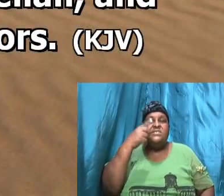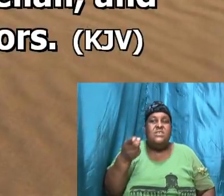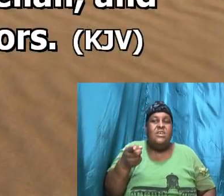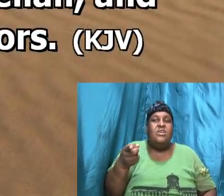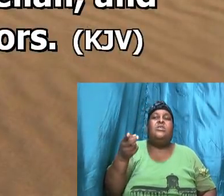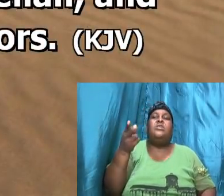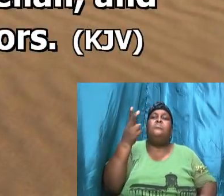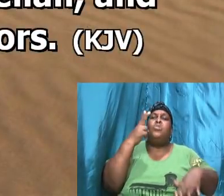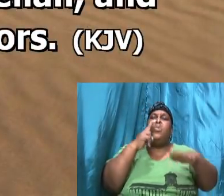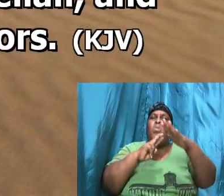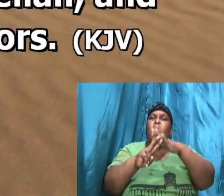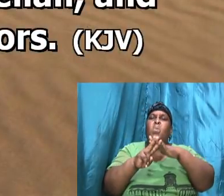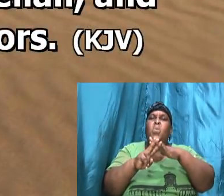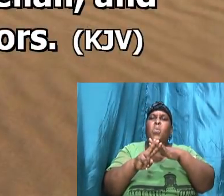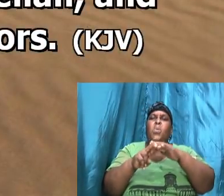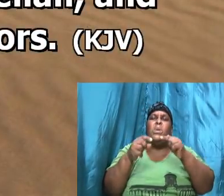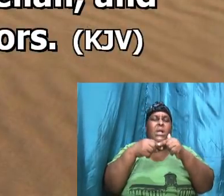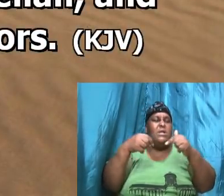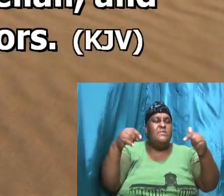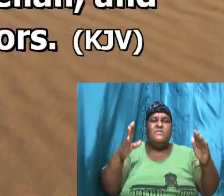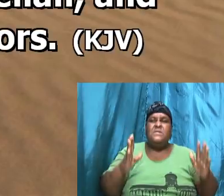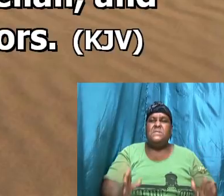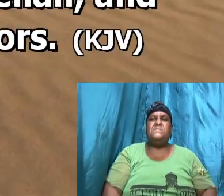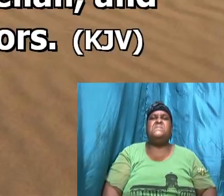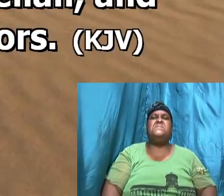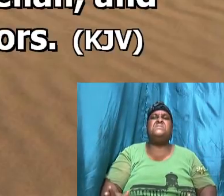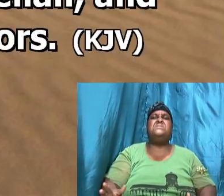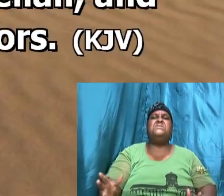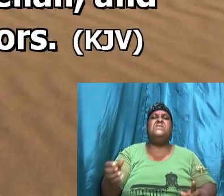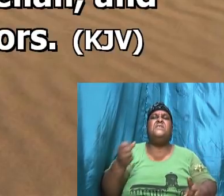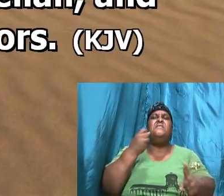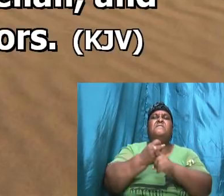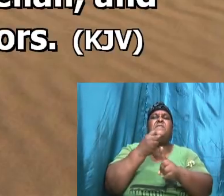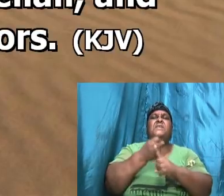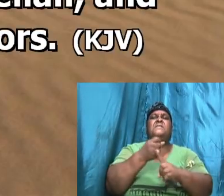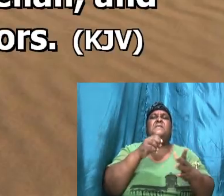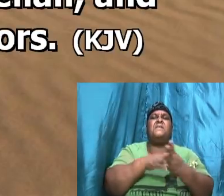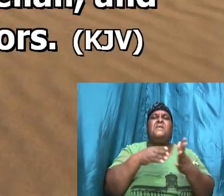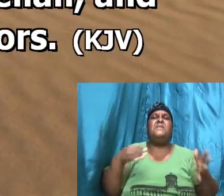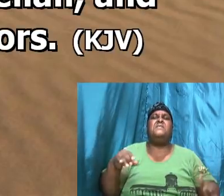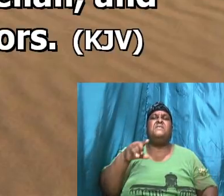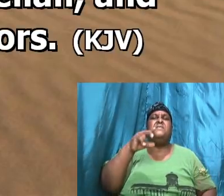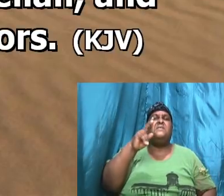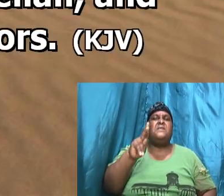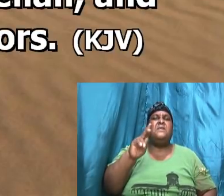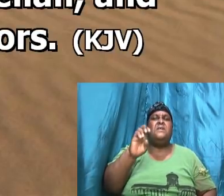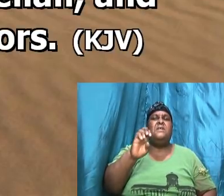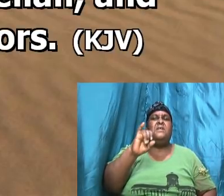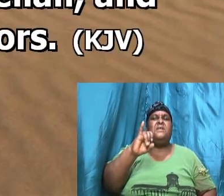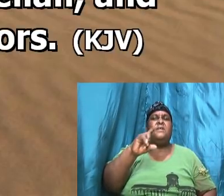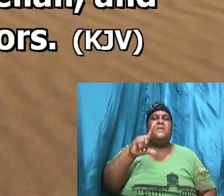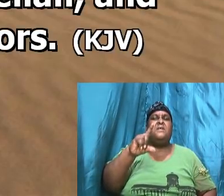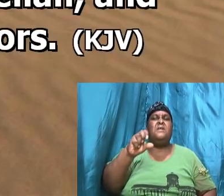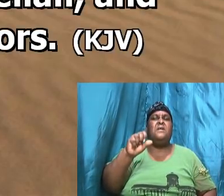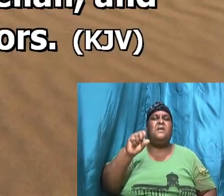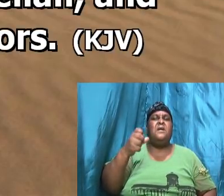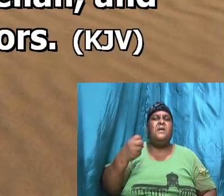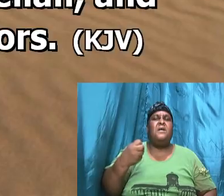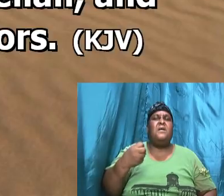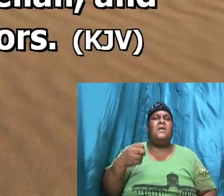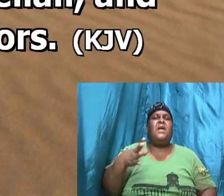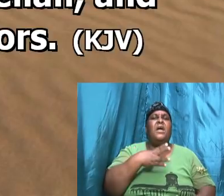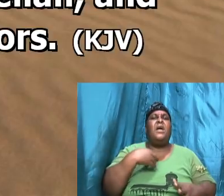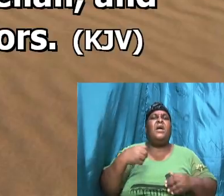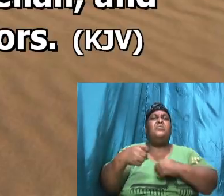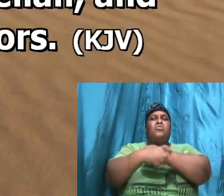behold the Philistines fight against Keilah and they rob